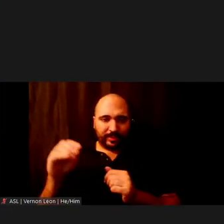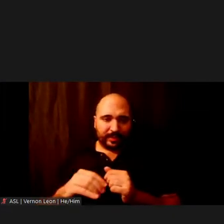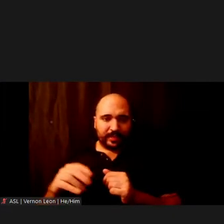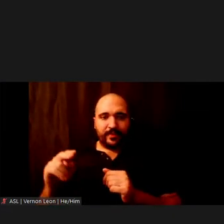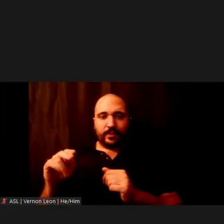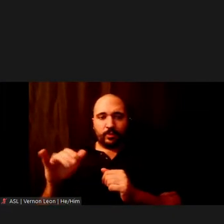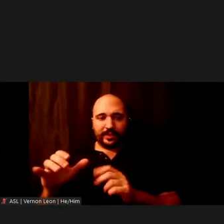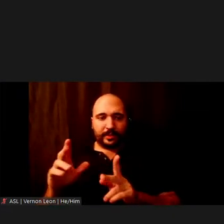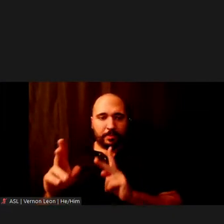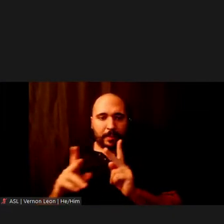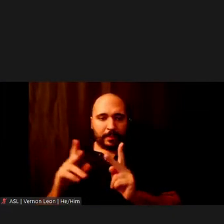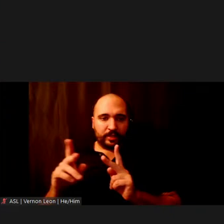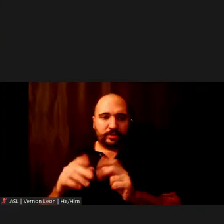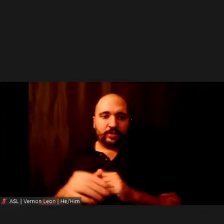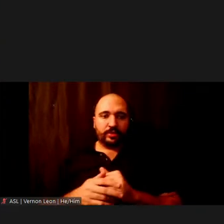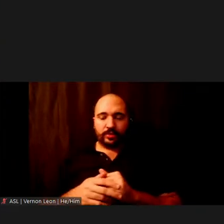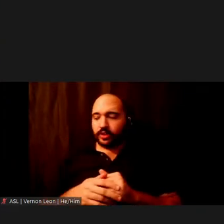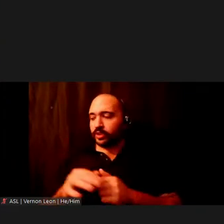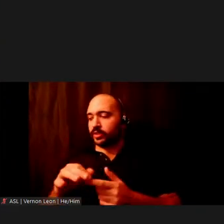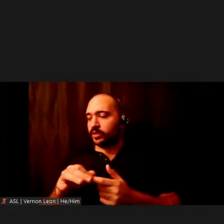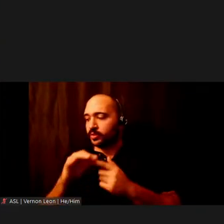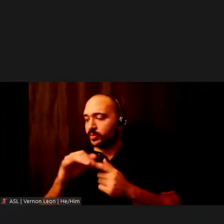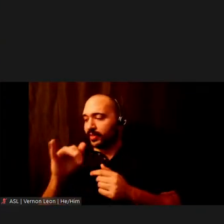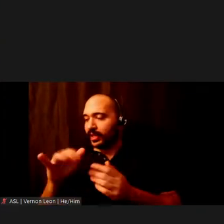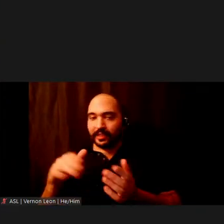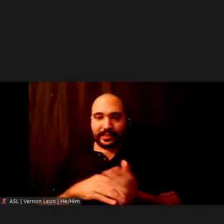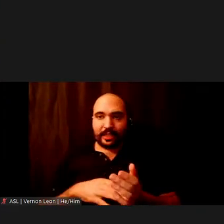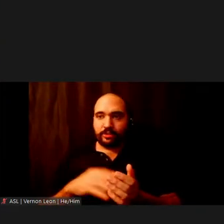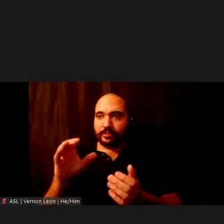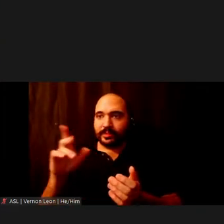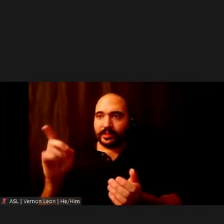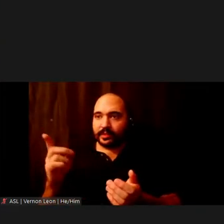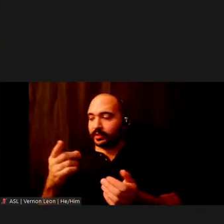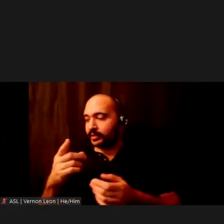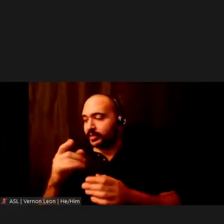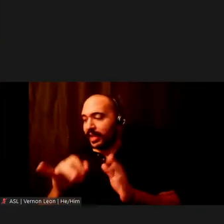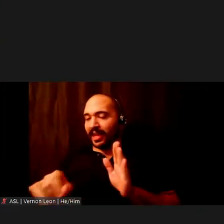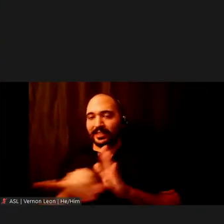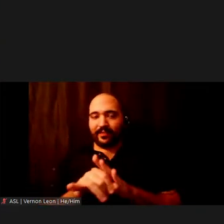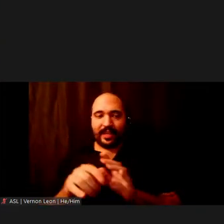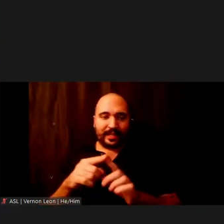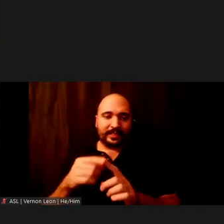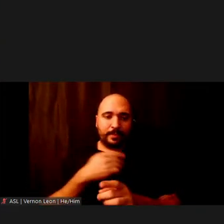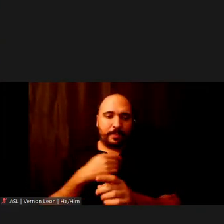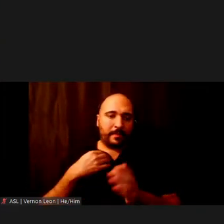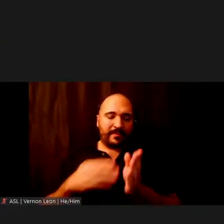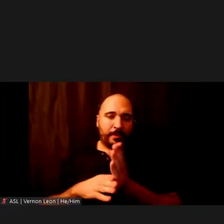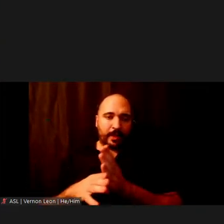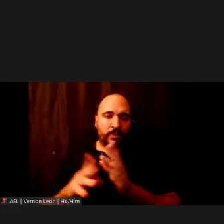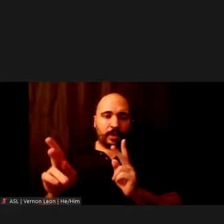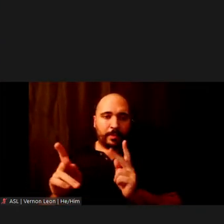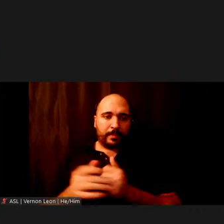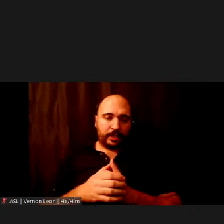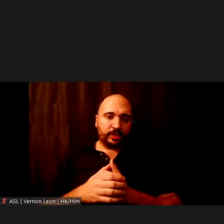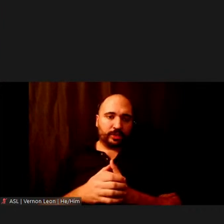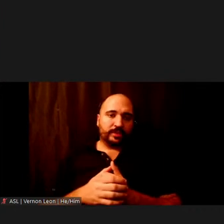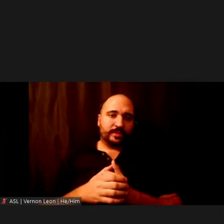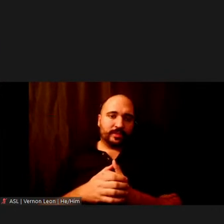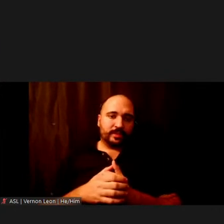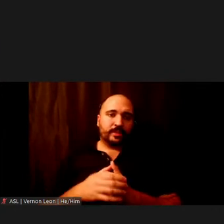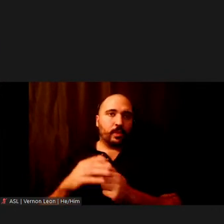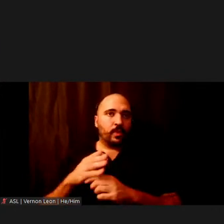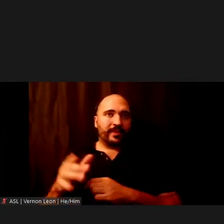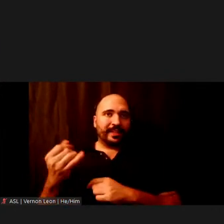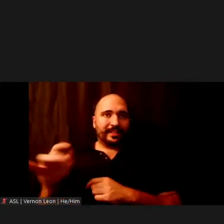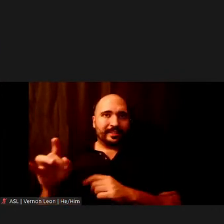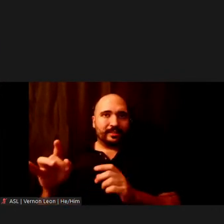population, excluding the central business district, identifies as a member of a minority population, while over 18% are considered